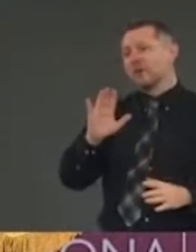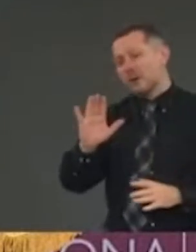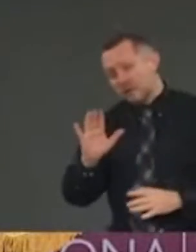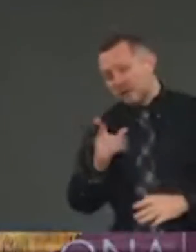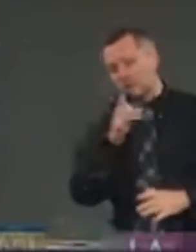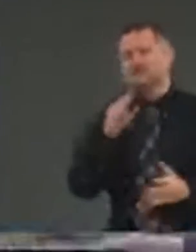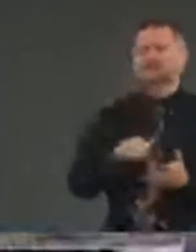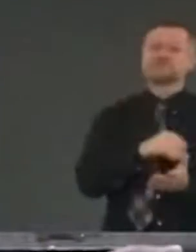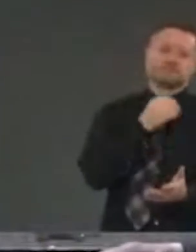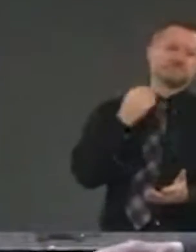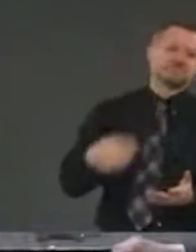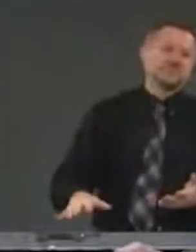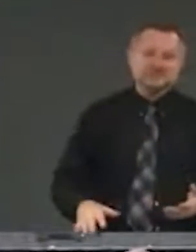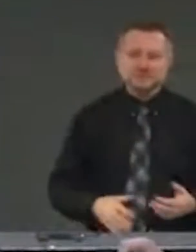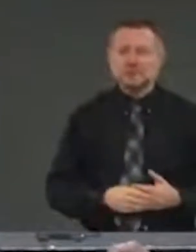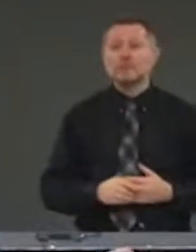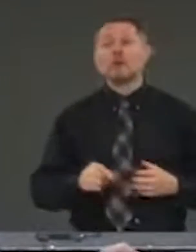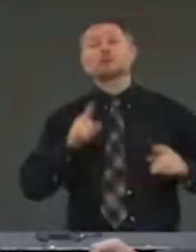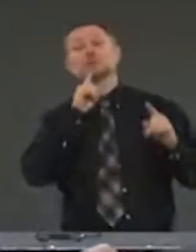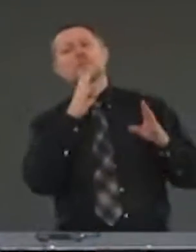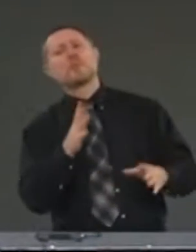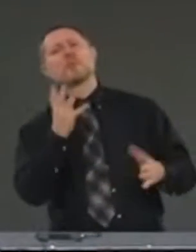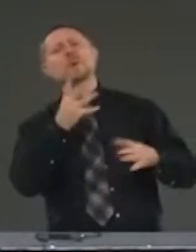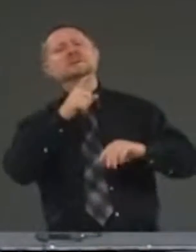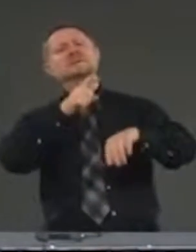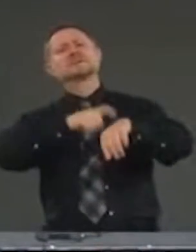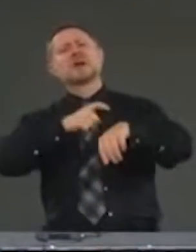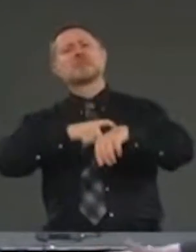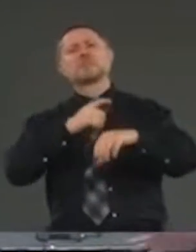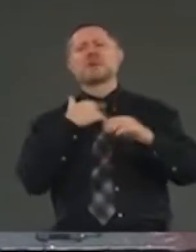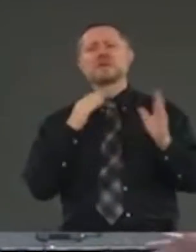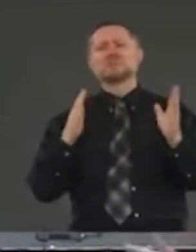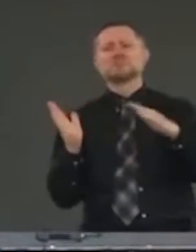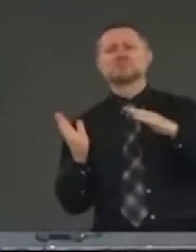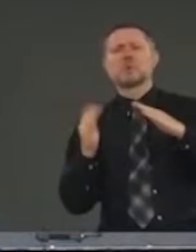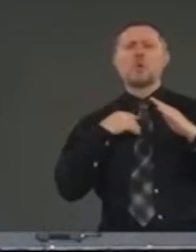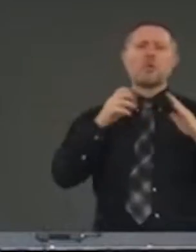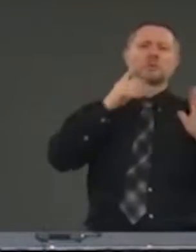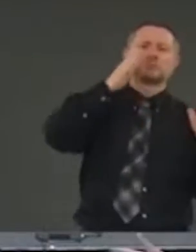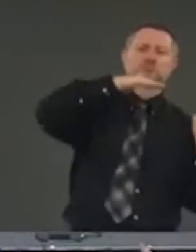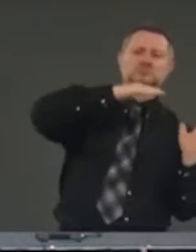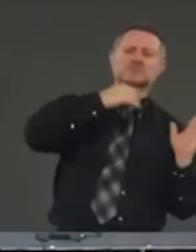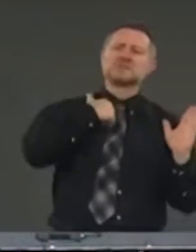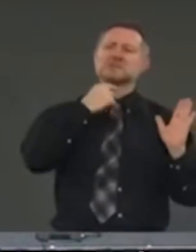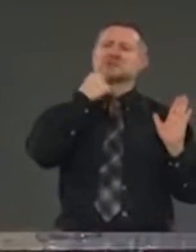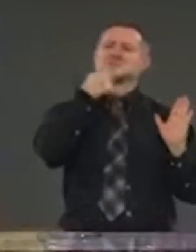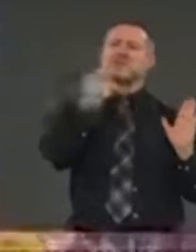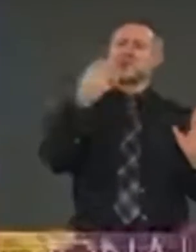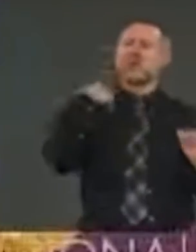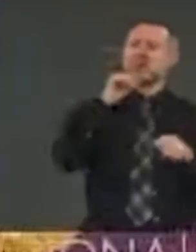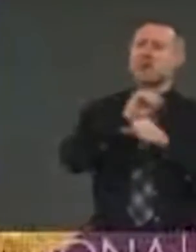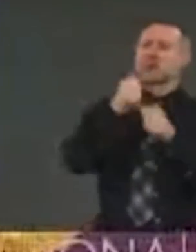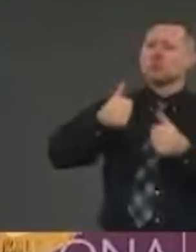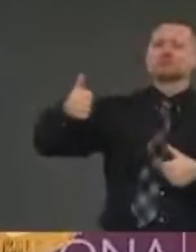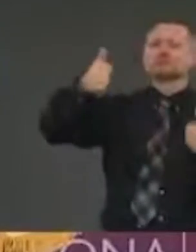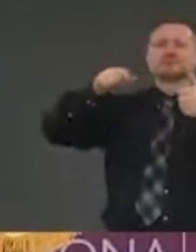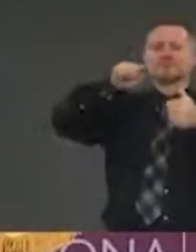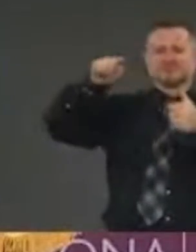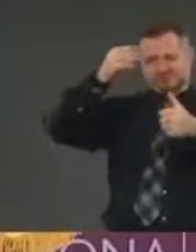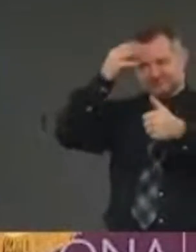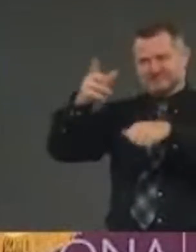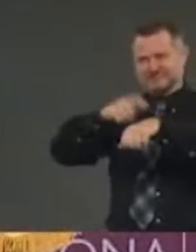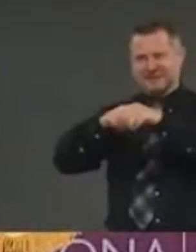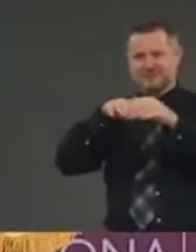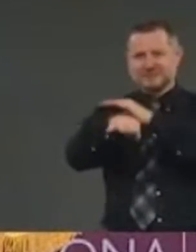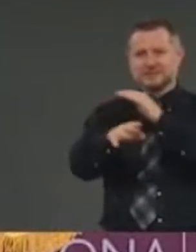About staggering the work shifts, how big a push on employers to stagger work shifts and offices when we get there? Yes, good question. Look, this